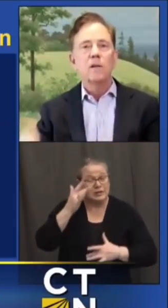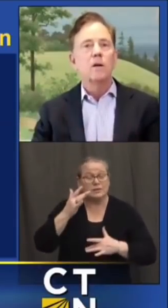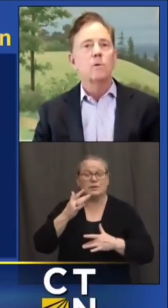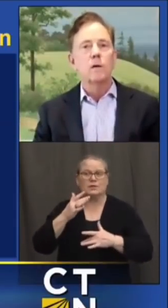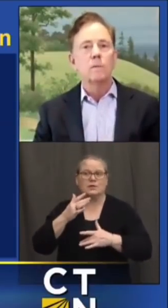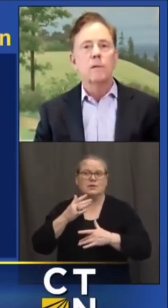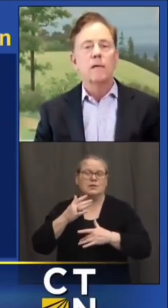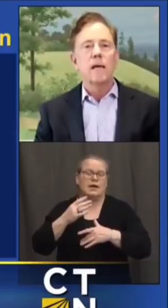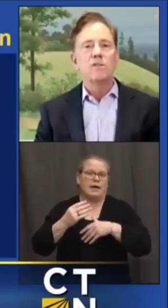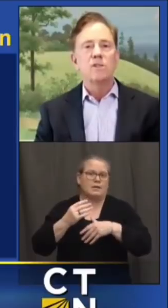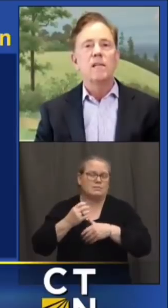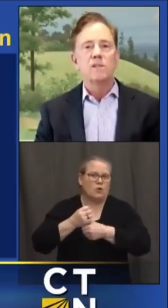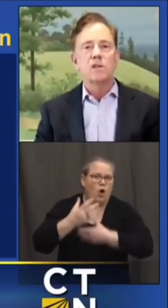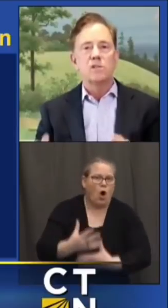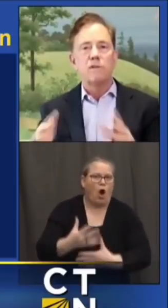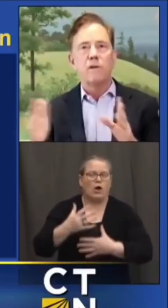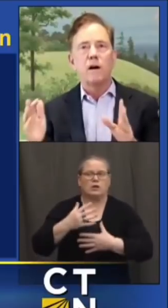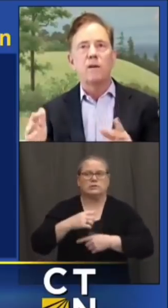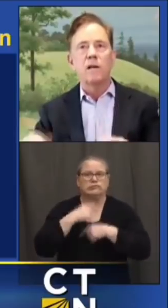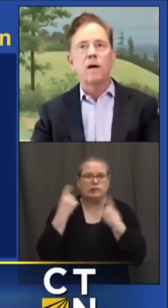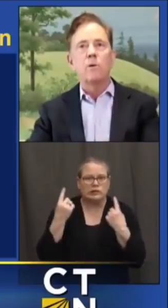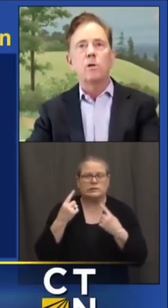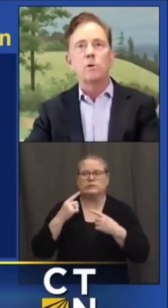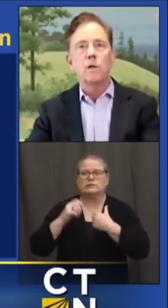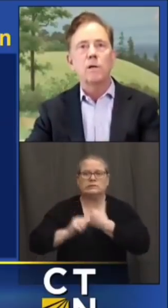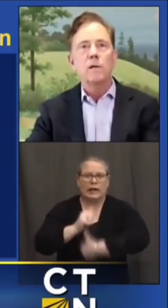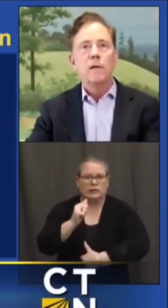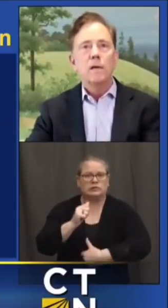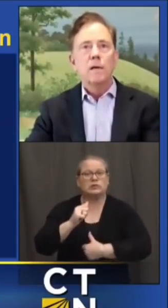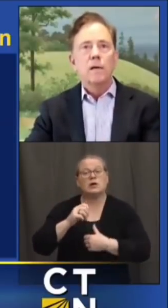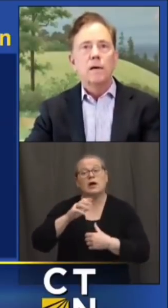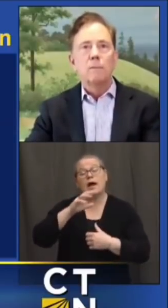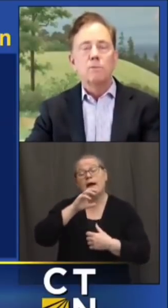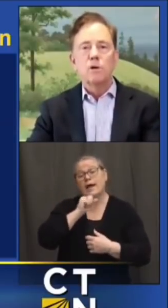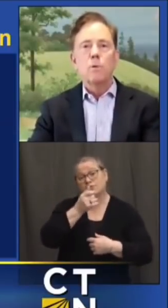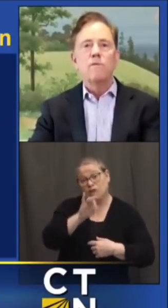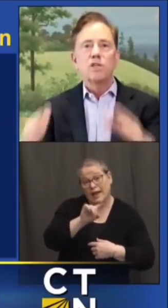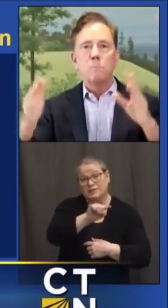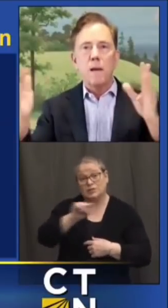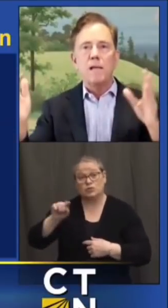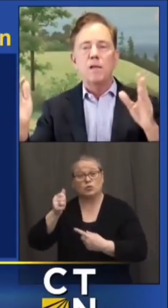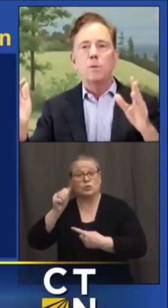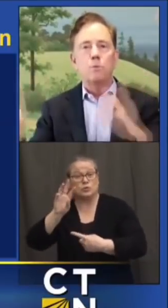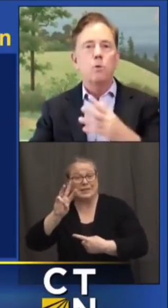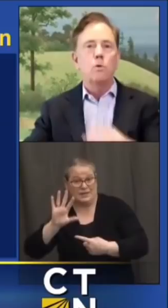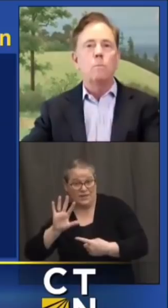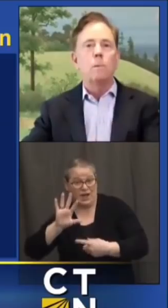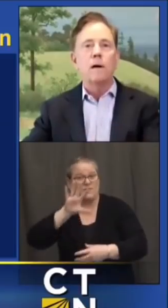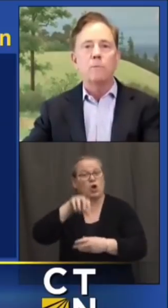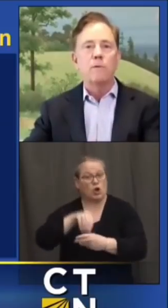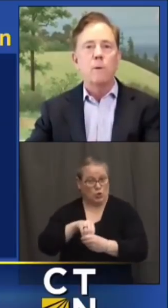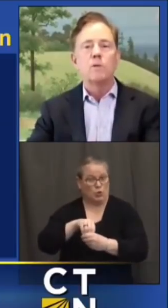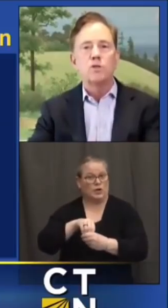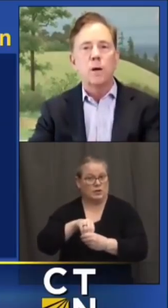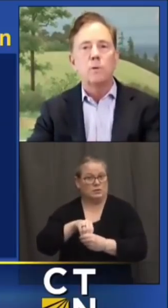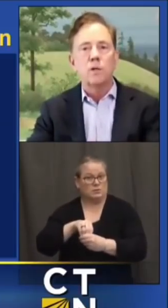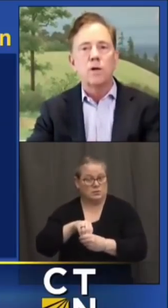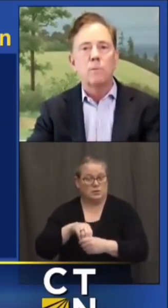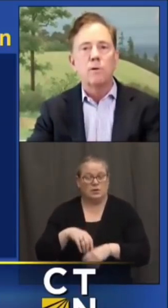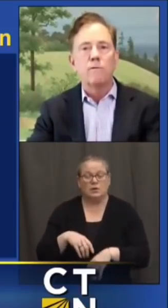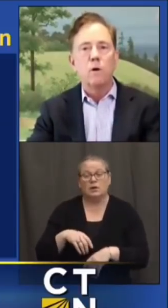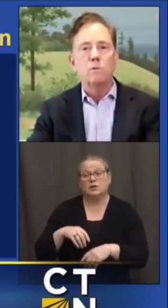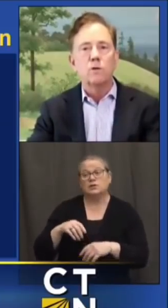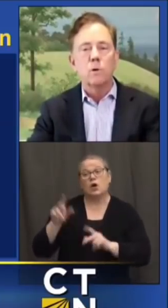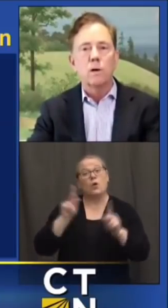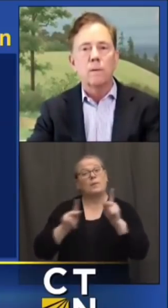there you know uh 18 to 65 are now included um so we've expanded the pool by we've almost doubled the